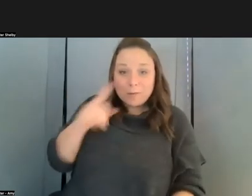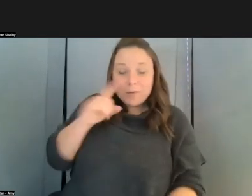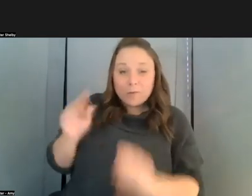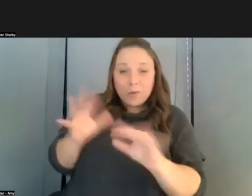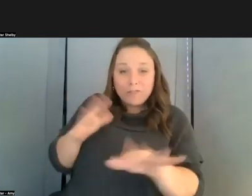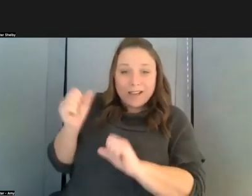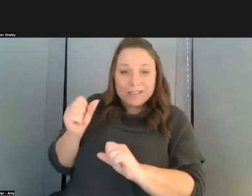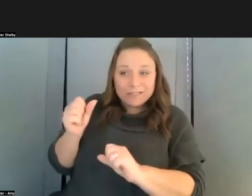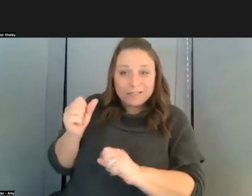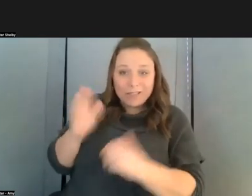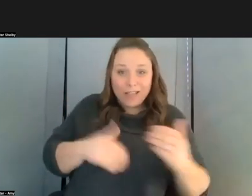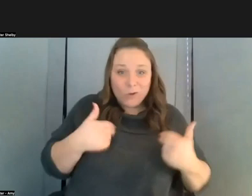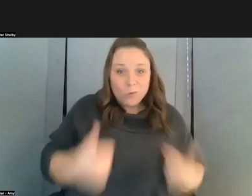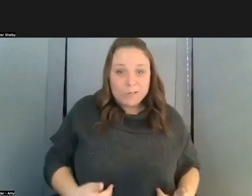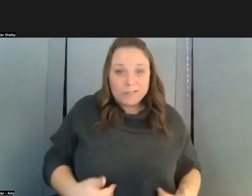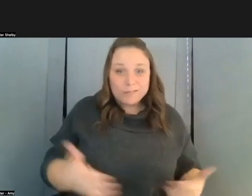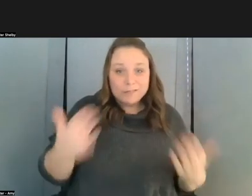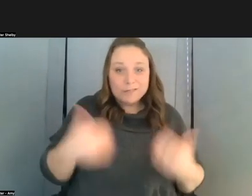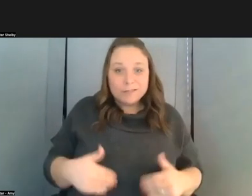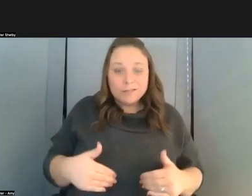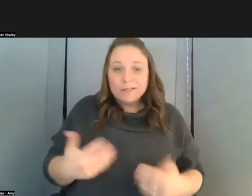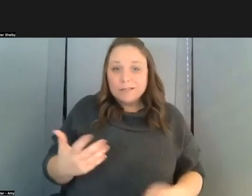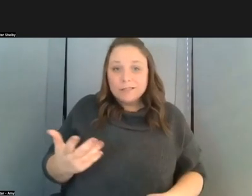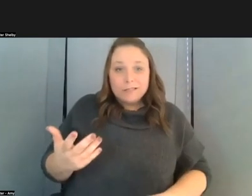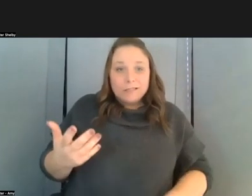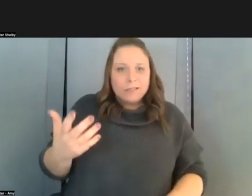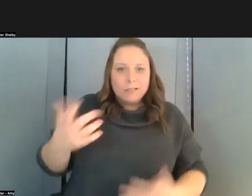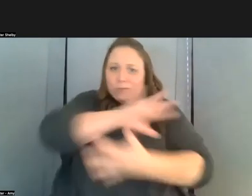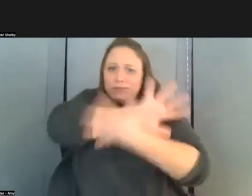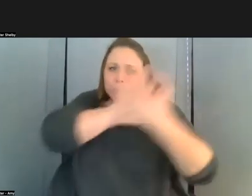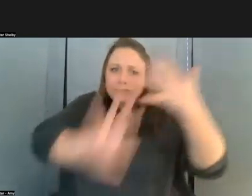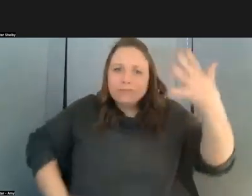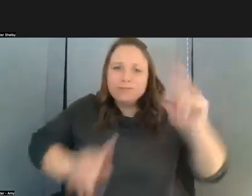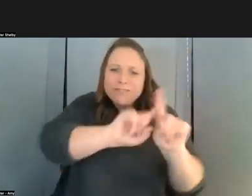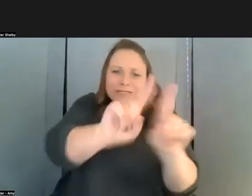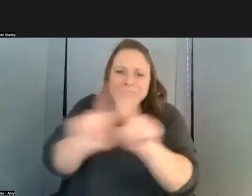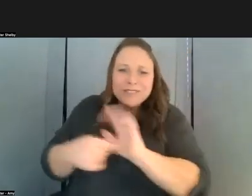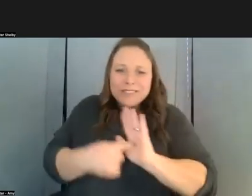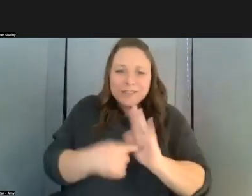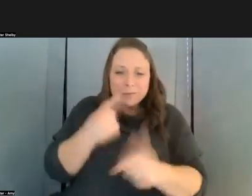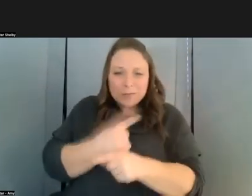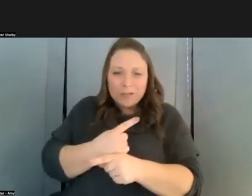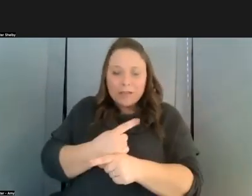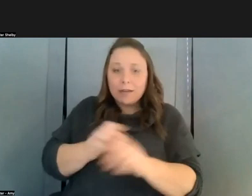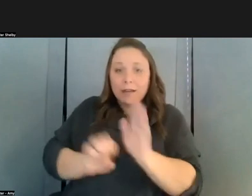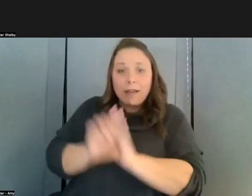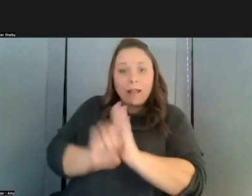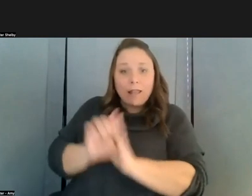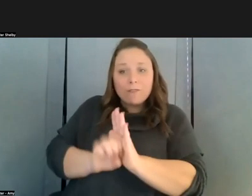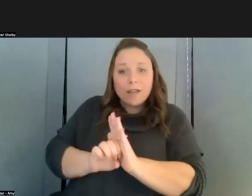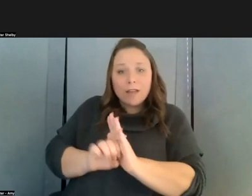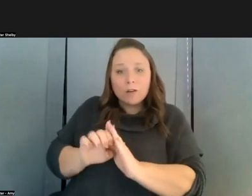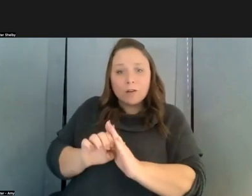uh in terms of you name it right uh we don't have elevator operators anymore because